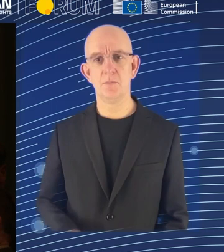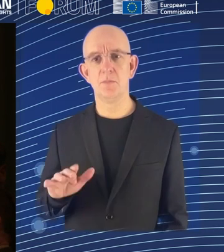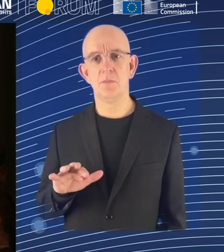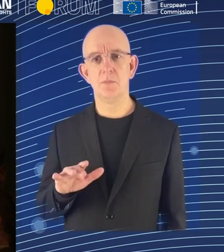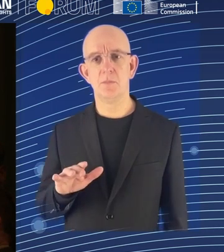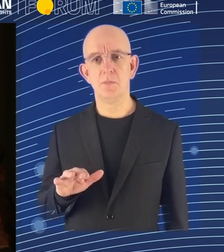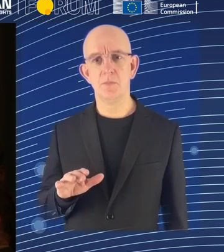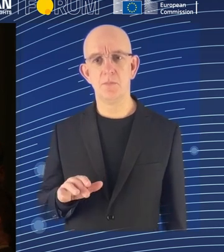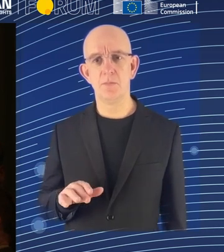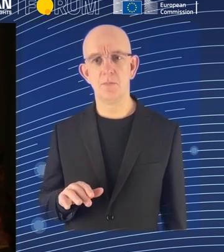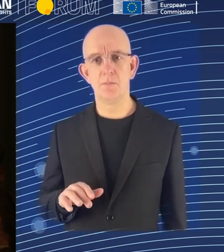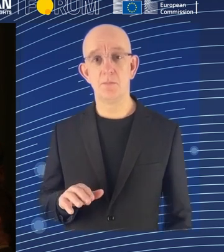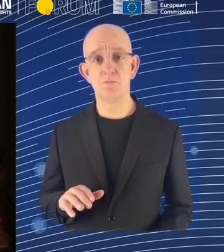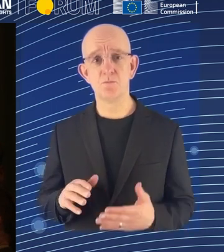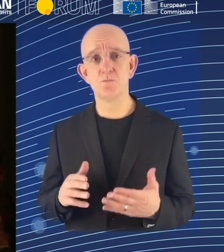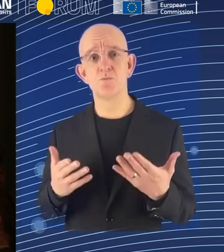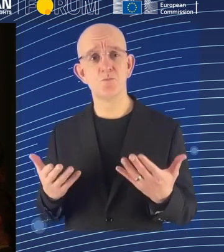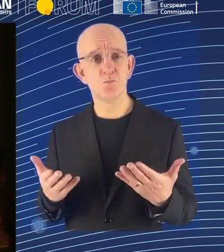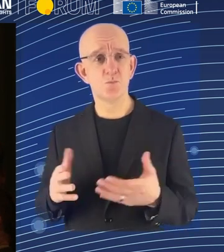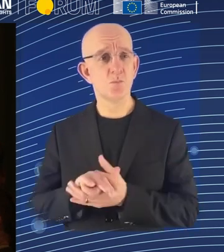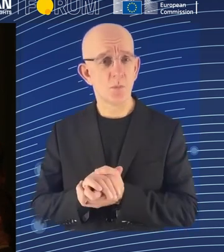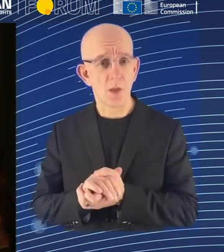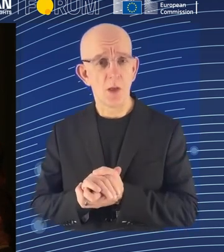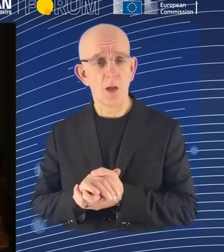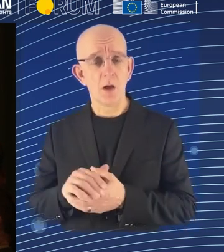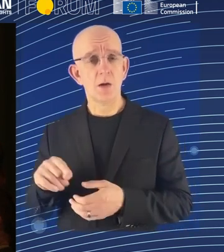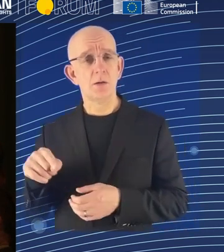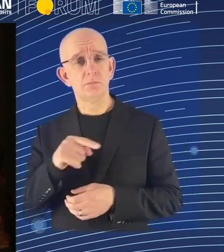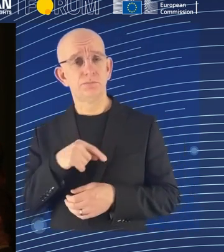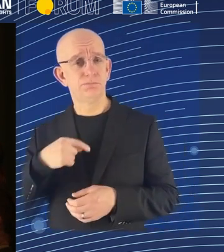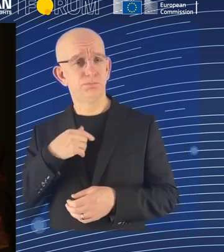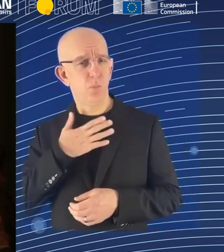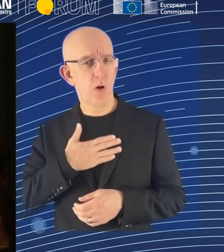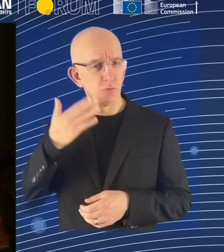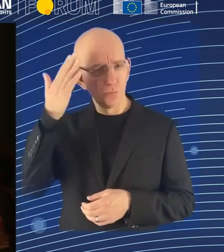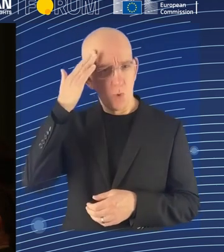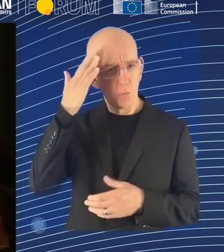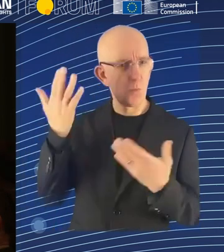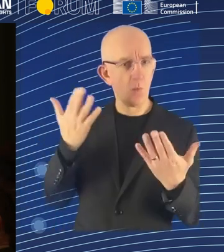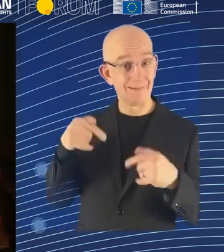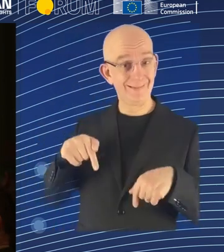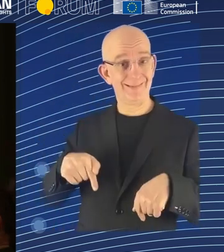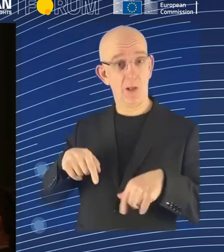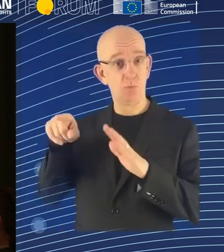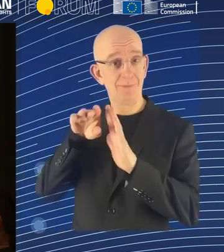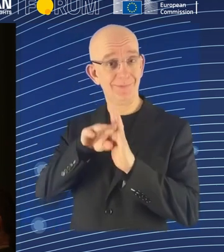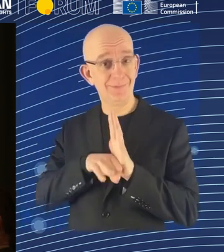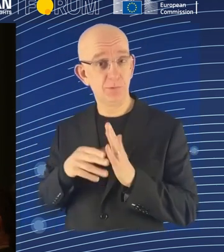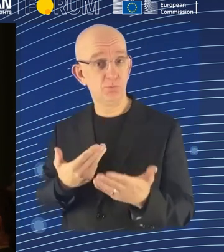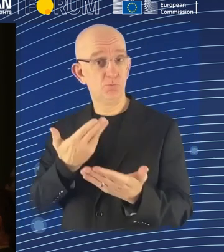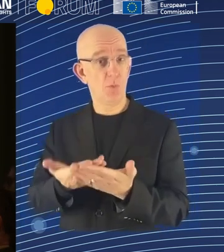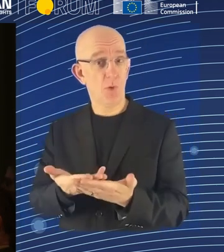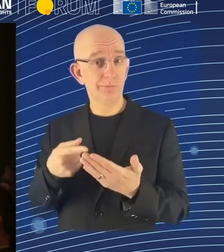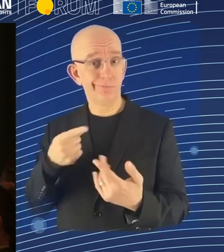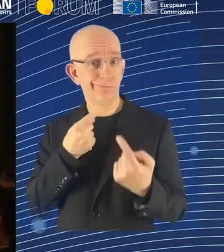management, and my question is, how do you see the chapter being negotiated? Do you agree with the proposals from the Council,